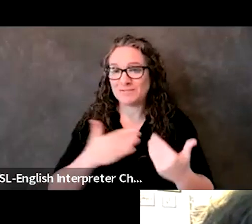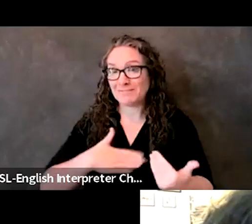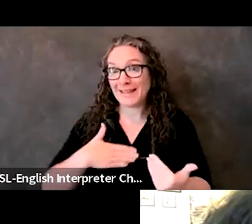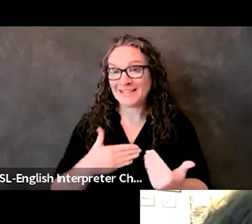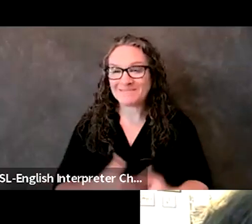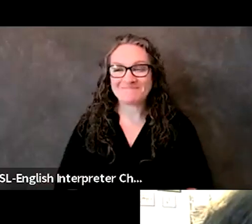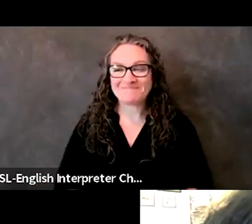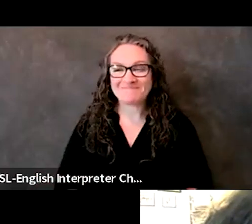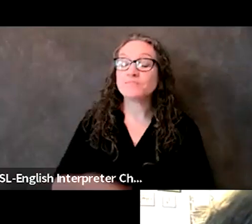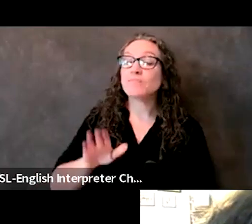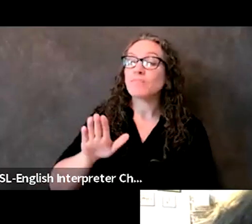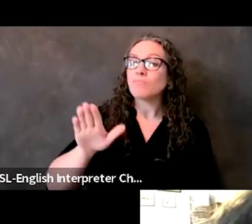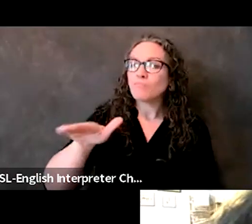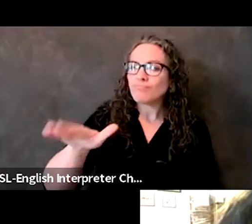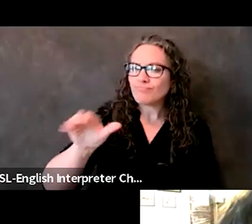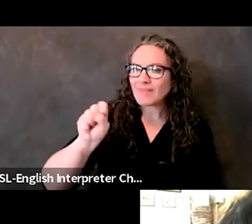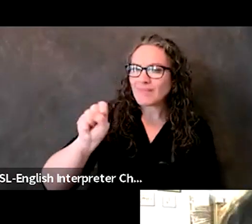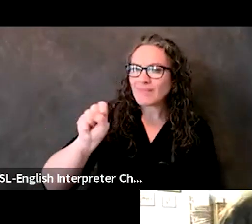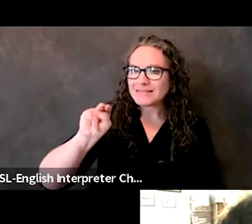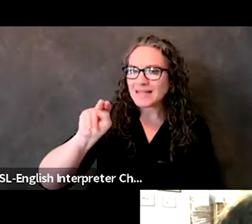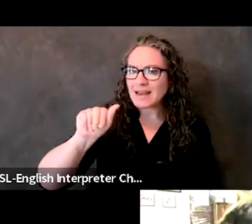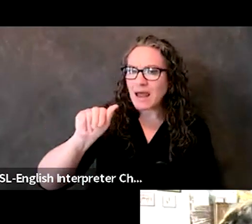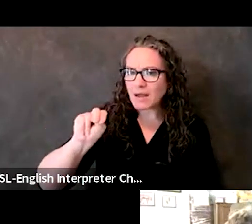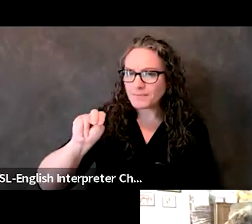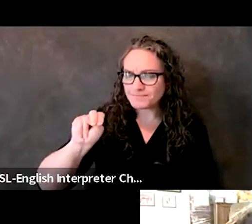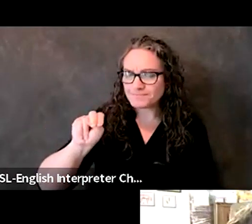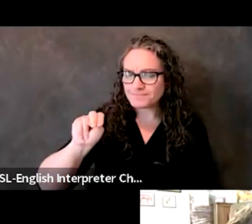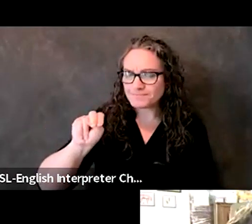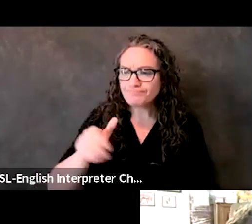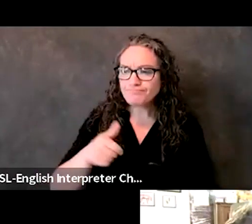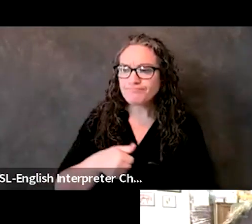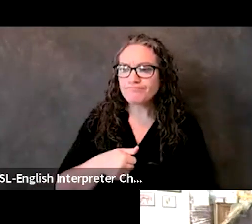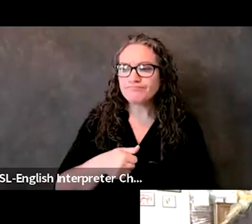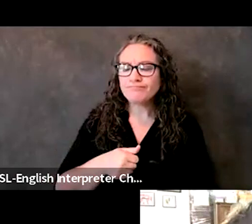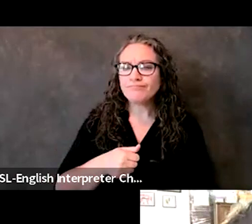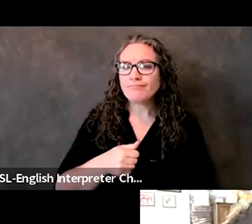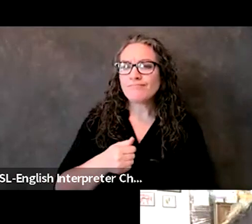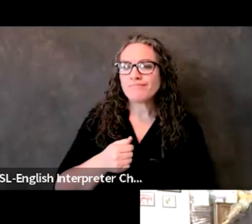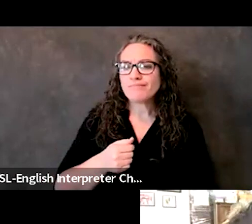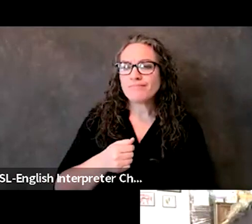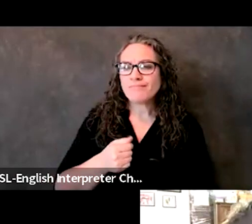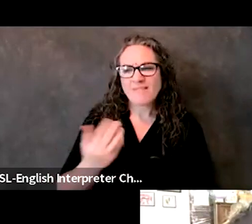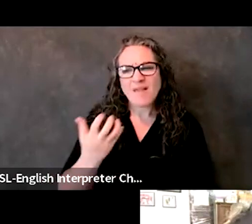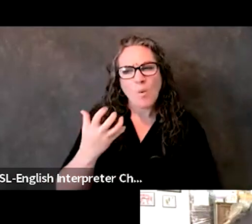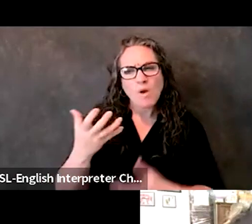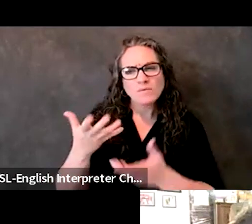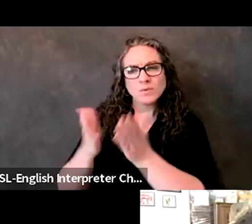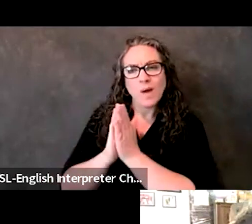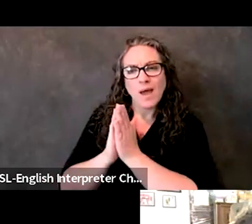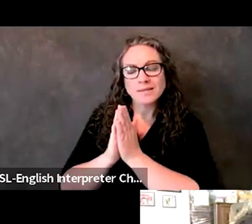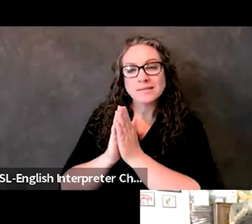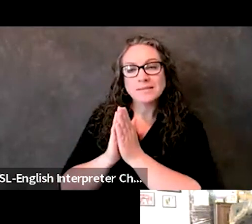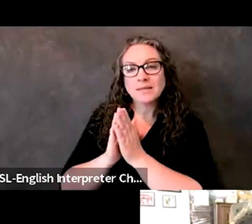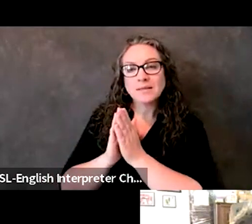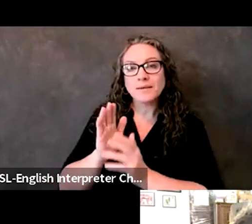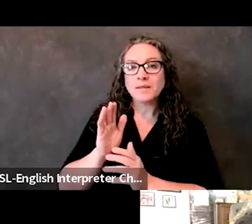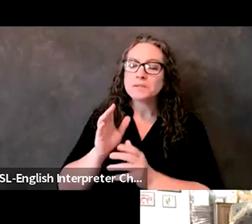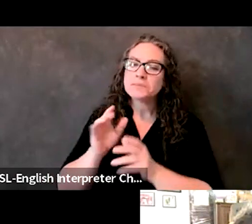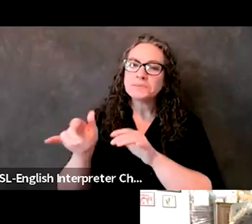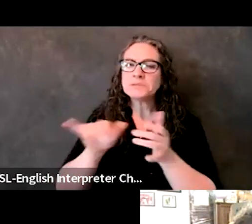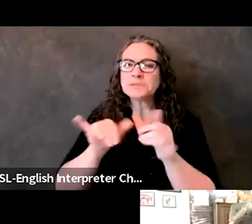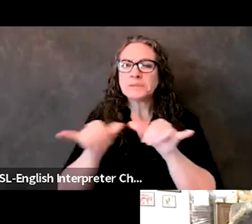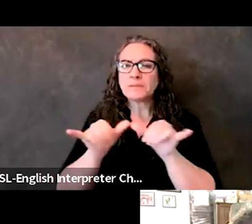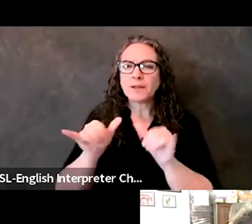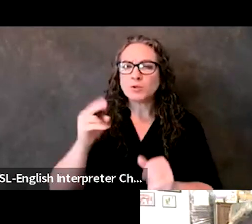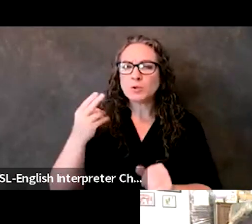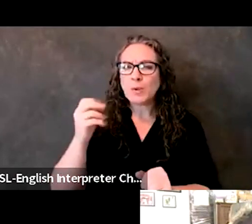So, yeah, I wanted to ask, and it's kind of linked on what Heather was talking about, but kind of two